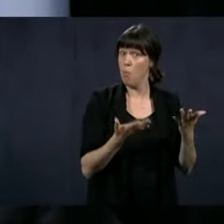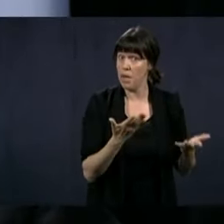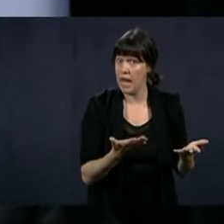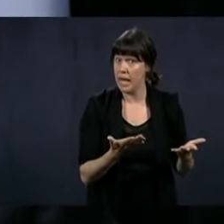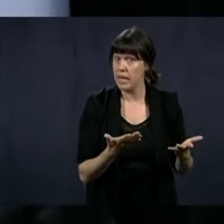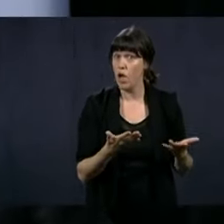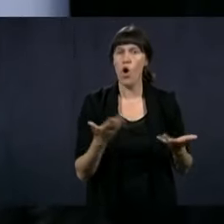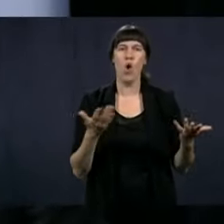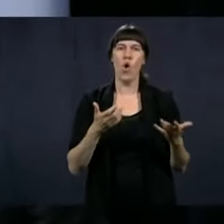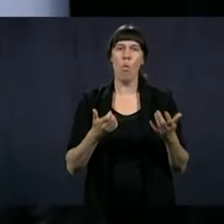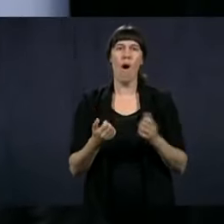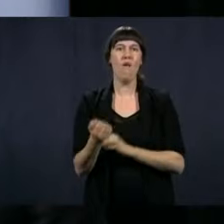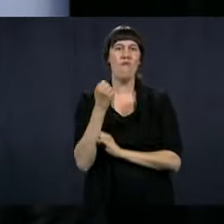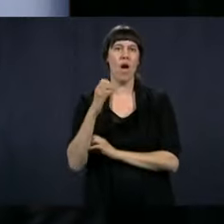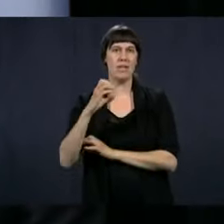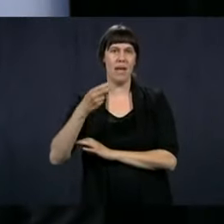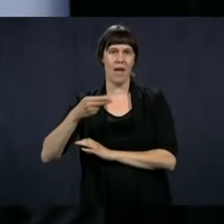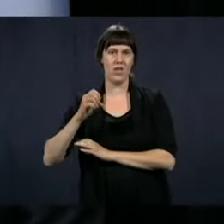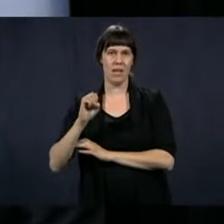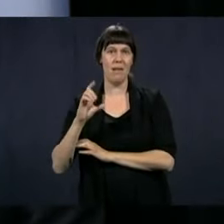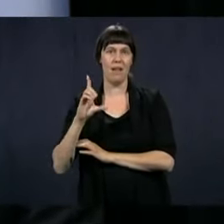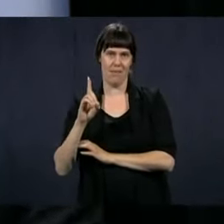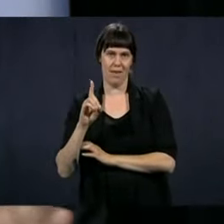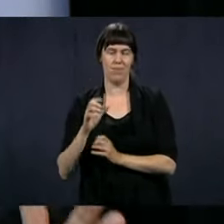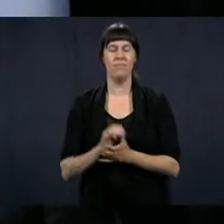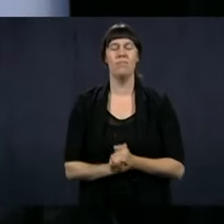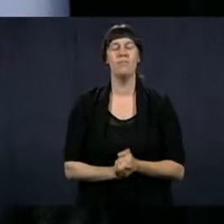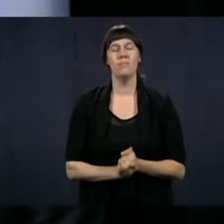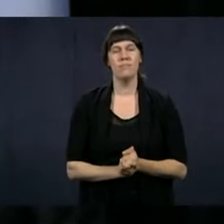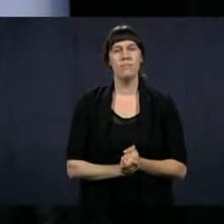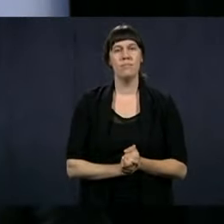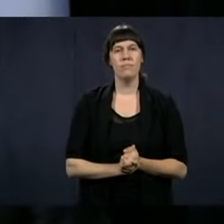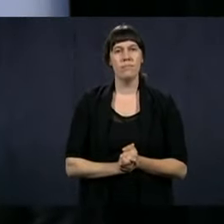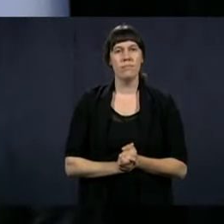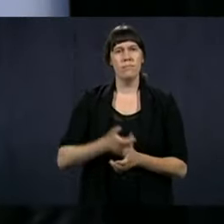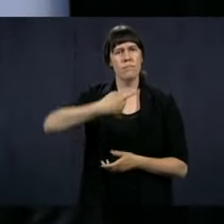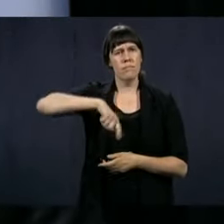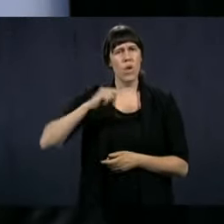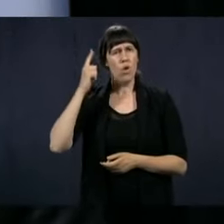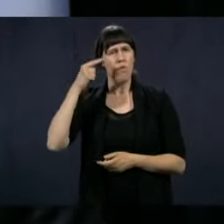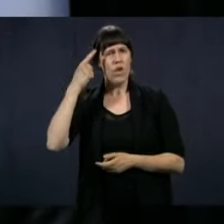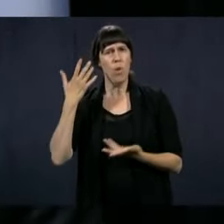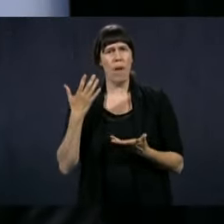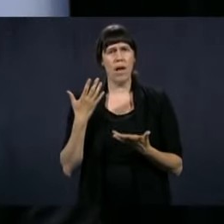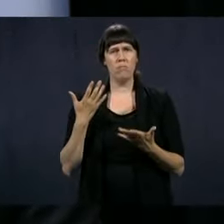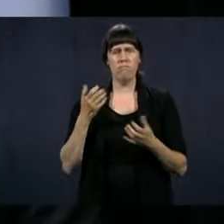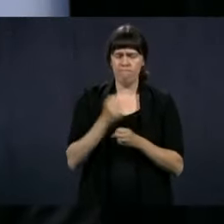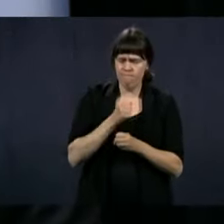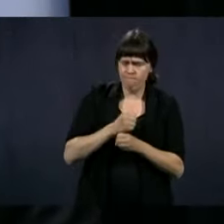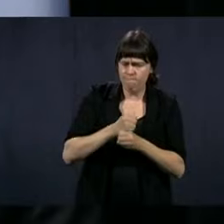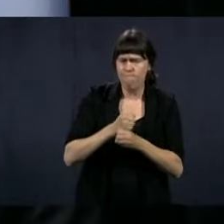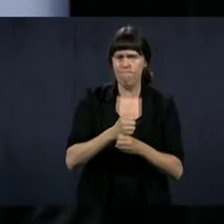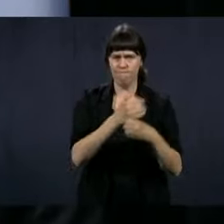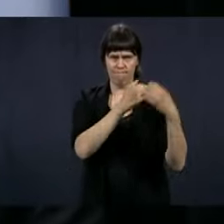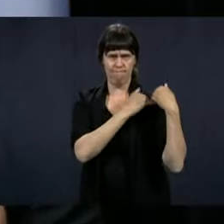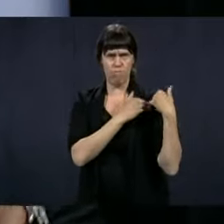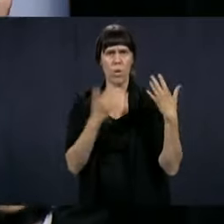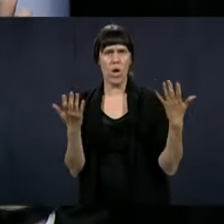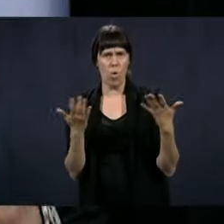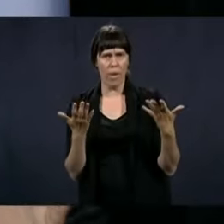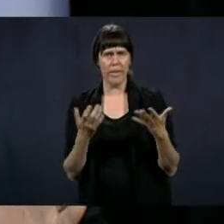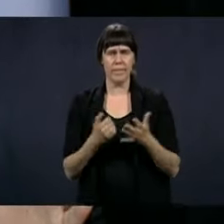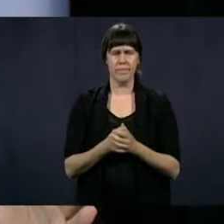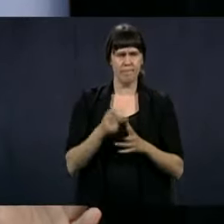particularly the CHSLDs. And I think that the cleanup that we have to go through